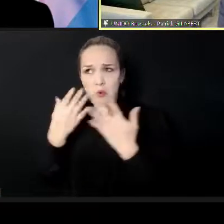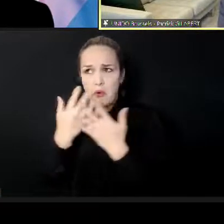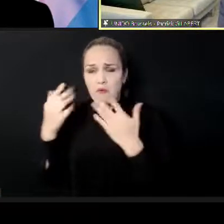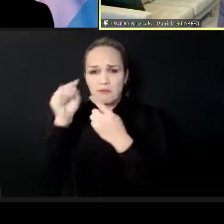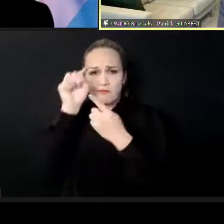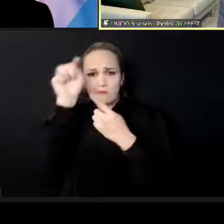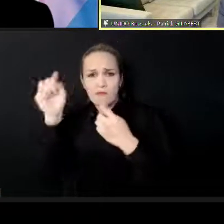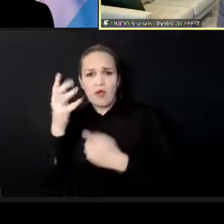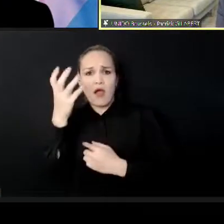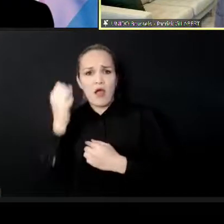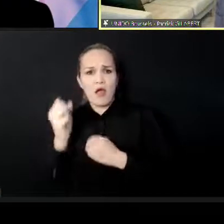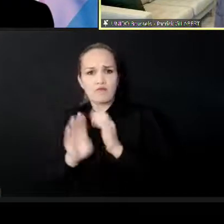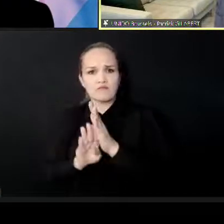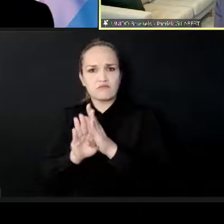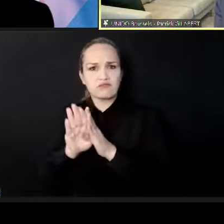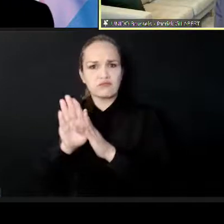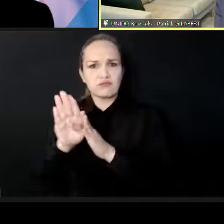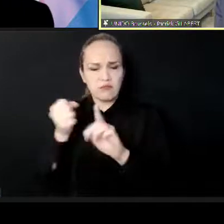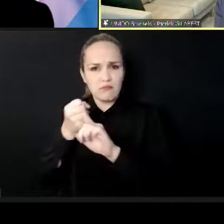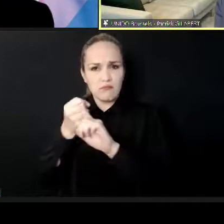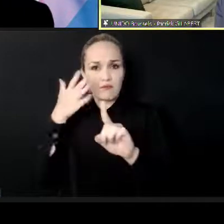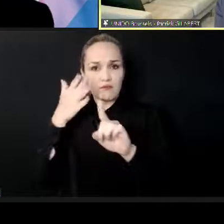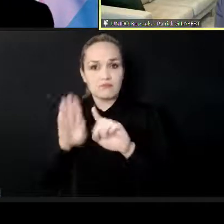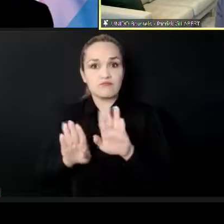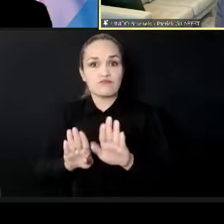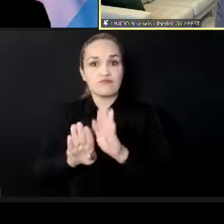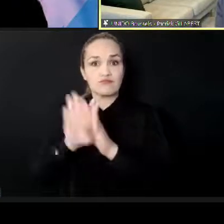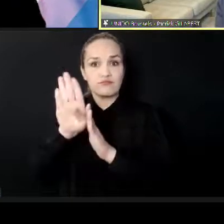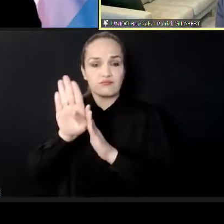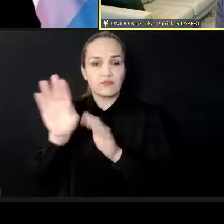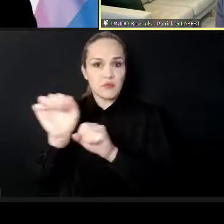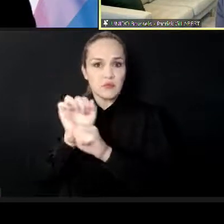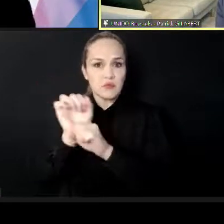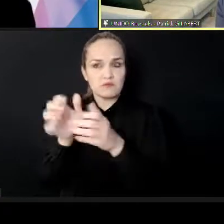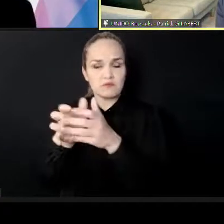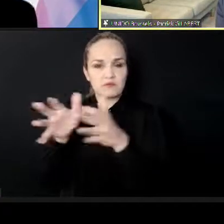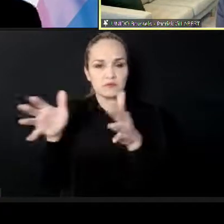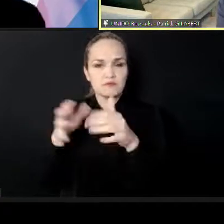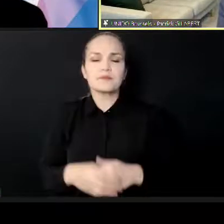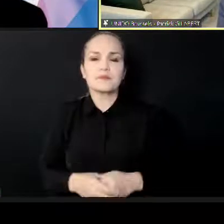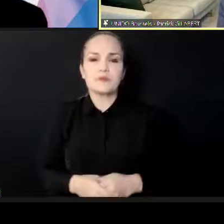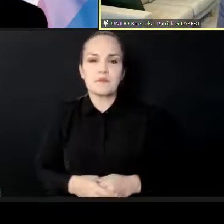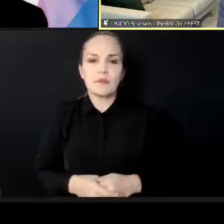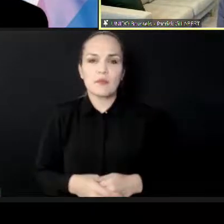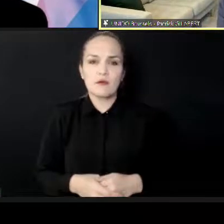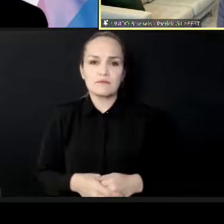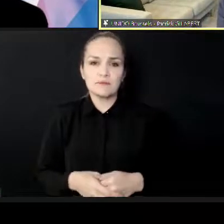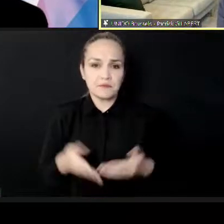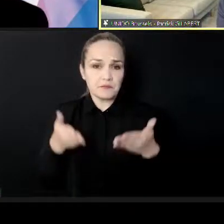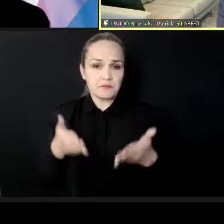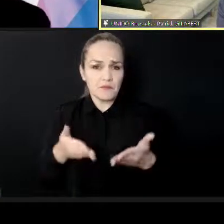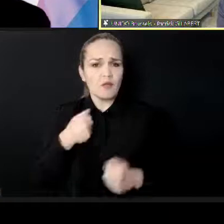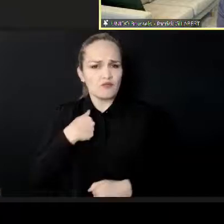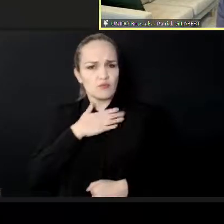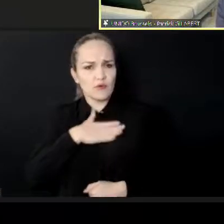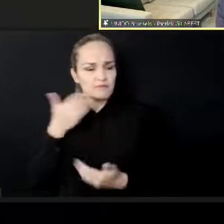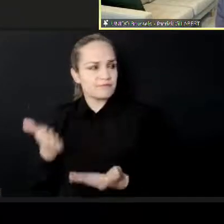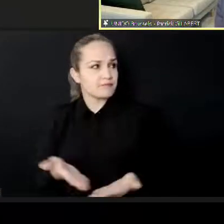industry. So I'd like to hand over now to Shane Shapiro, the CEO of Sound Diplomacy.